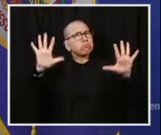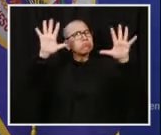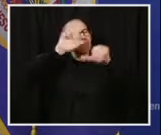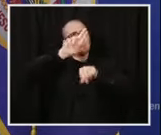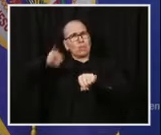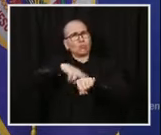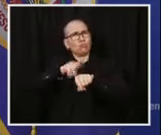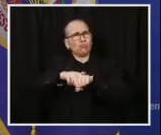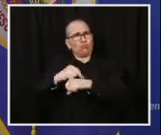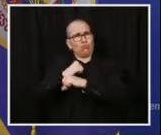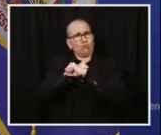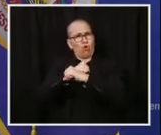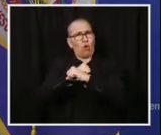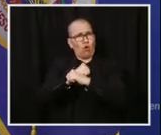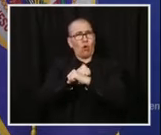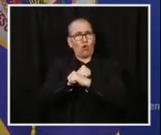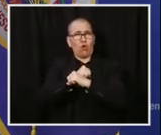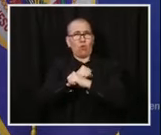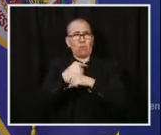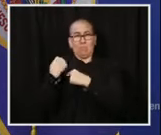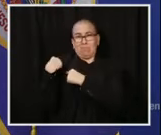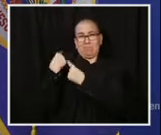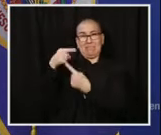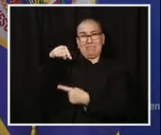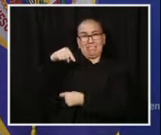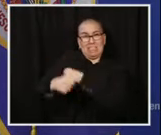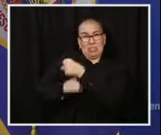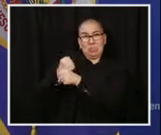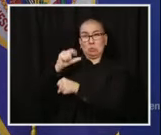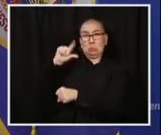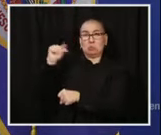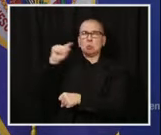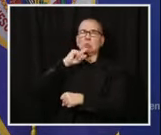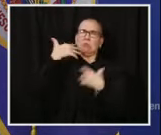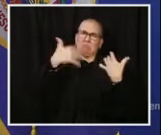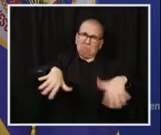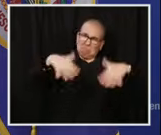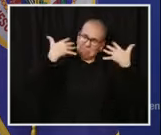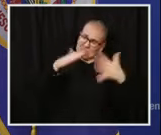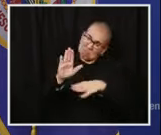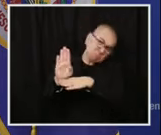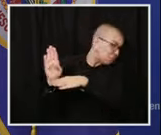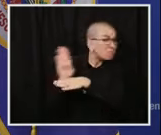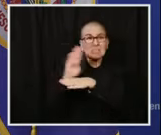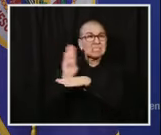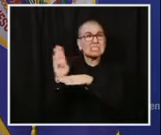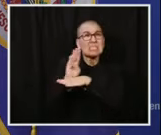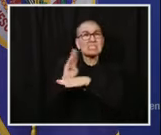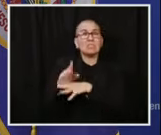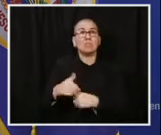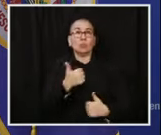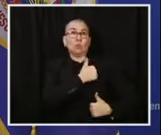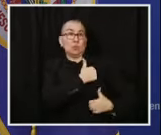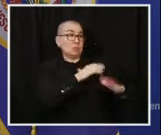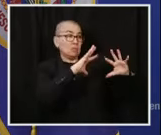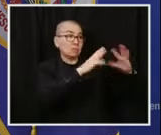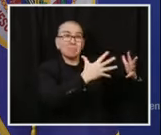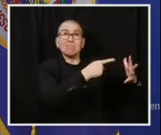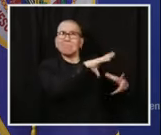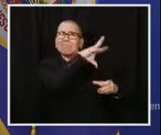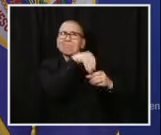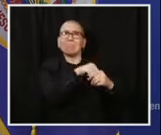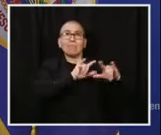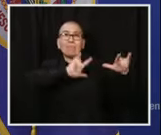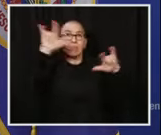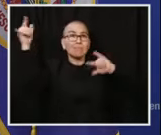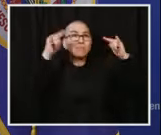Guard would be an understatement. It has truly been the year of the Guard. Our soldiers and airmen have been engaged throughout the state this year